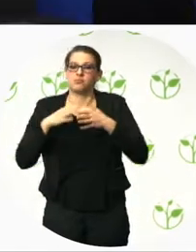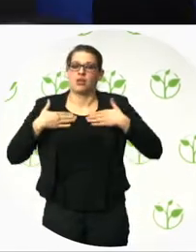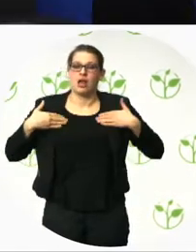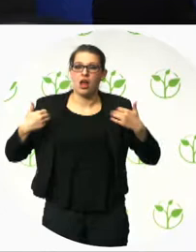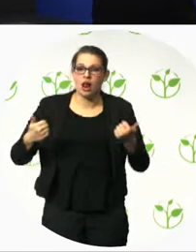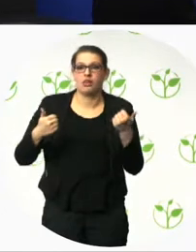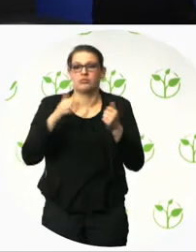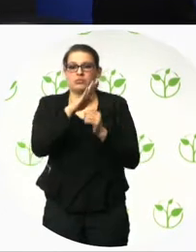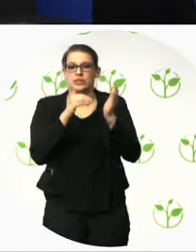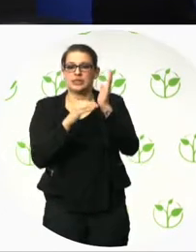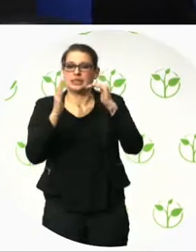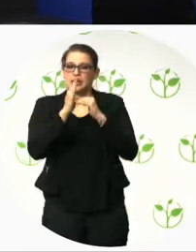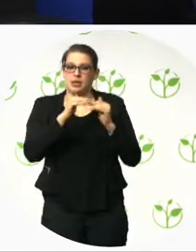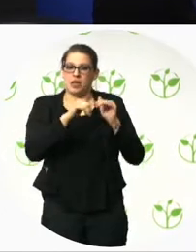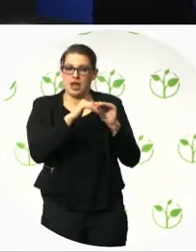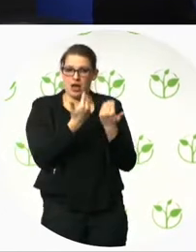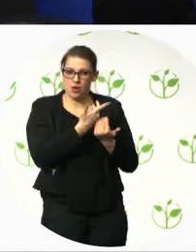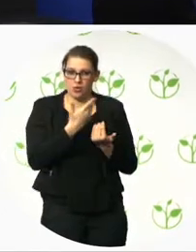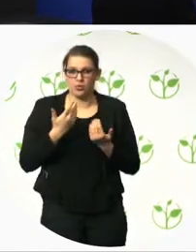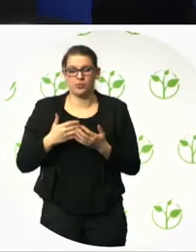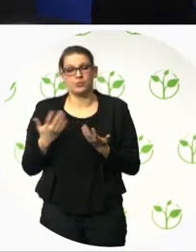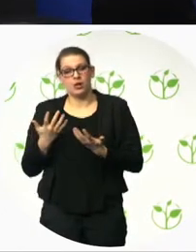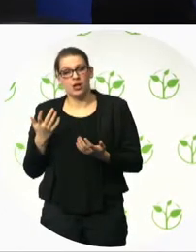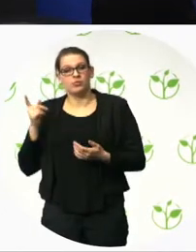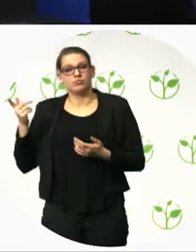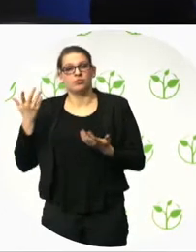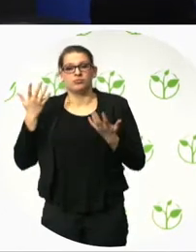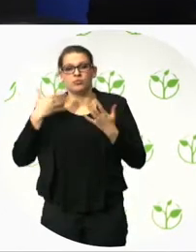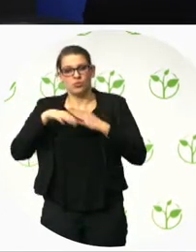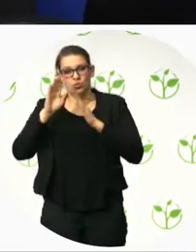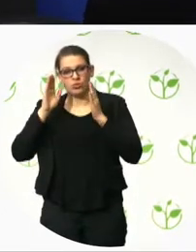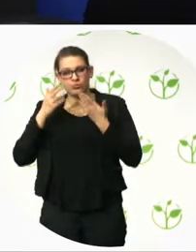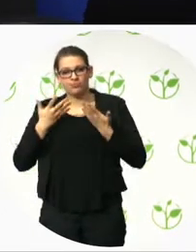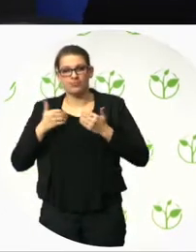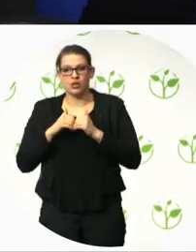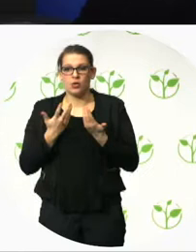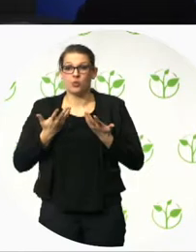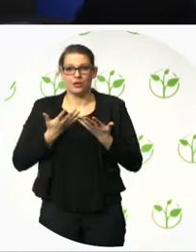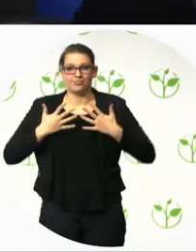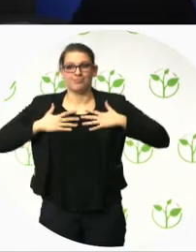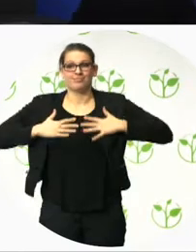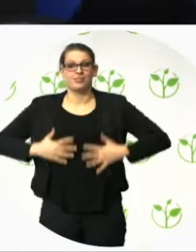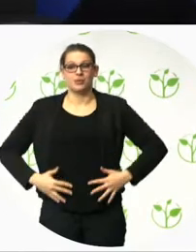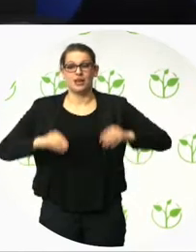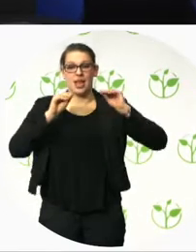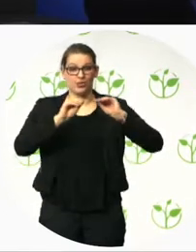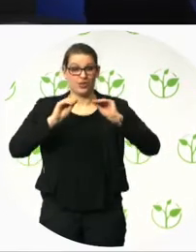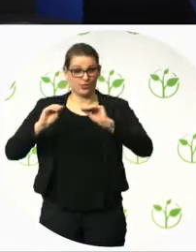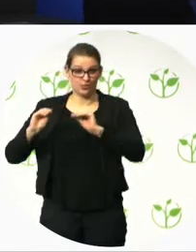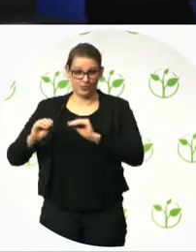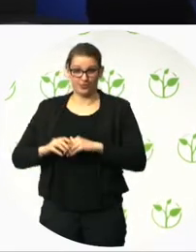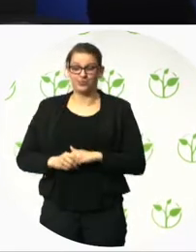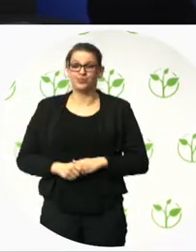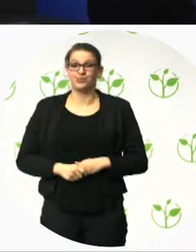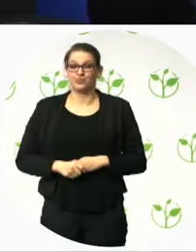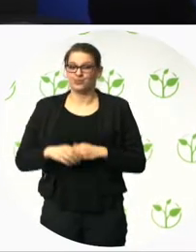in physical education and possibilities for physical activity for people in every day. So, over